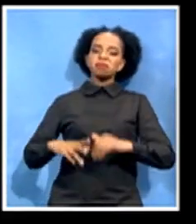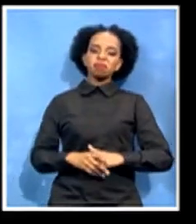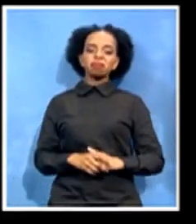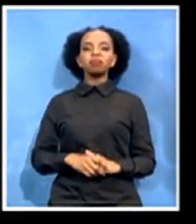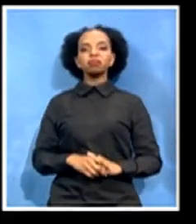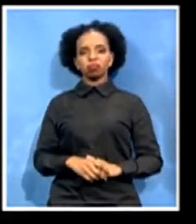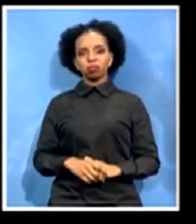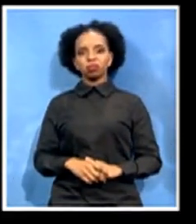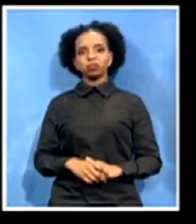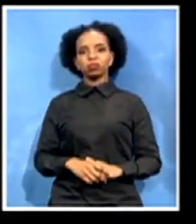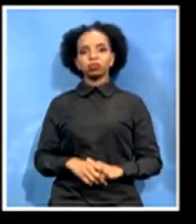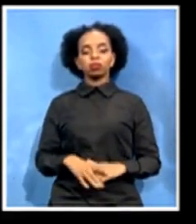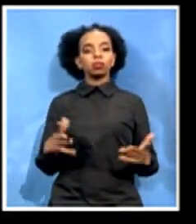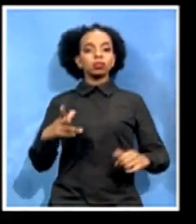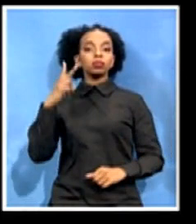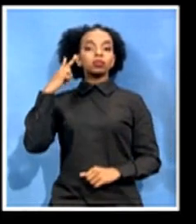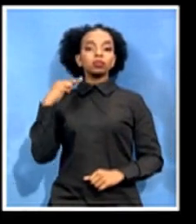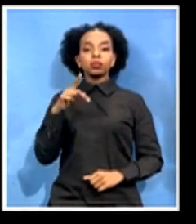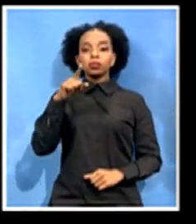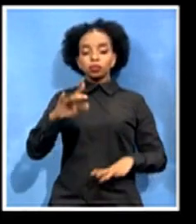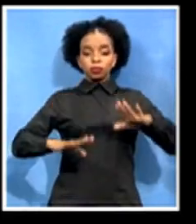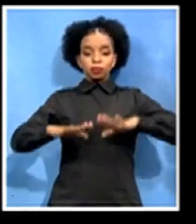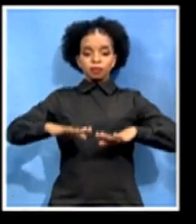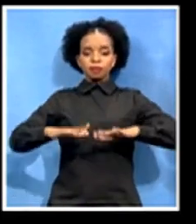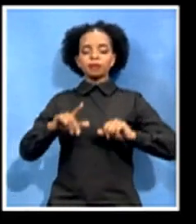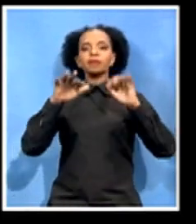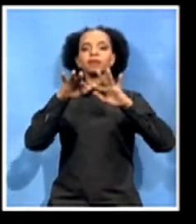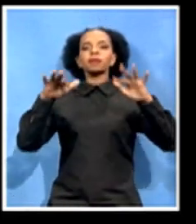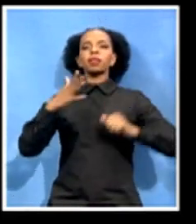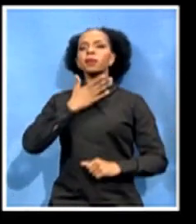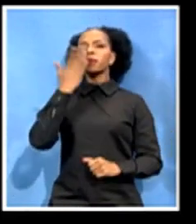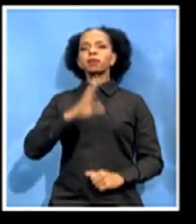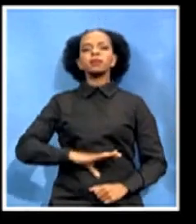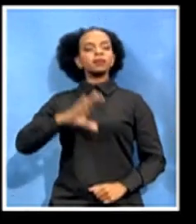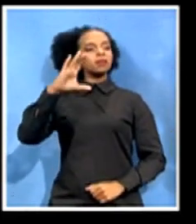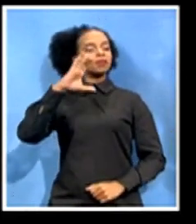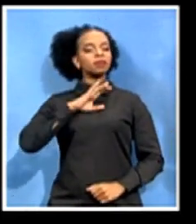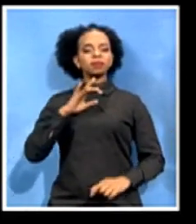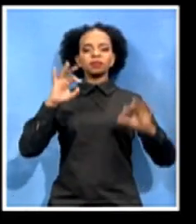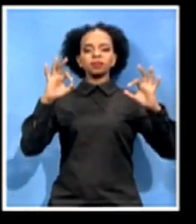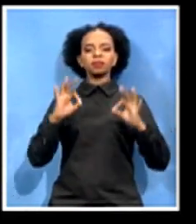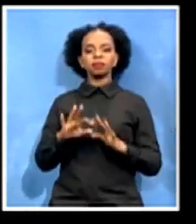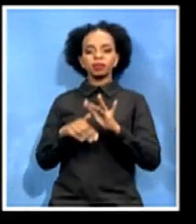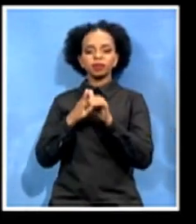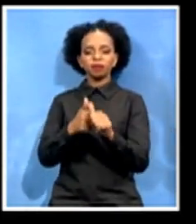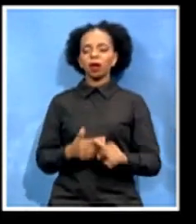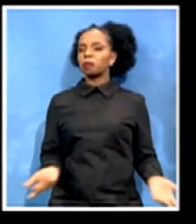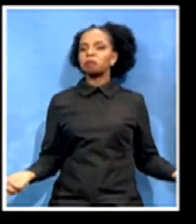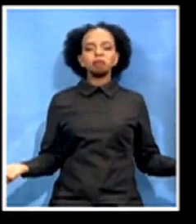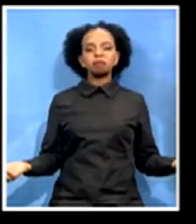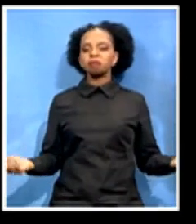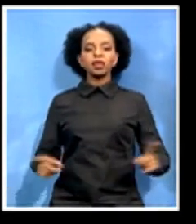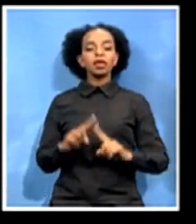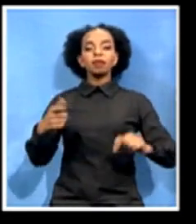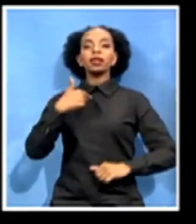The people didn't have courage to follow him. But I think the mood in the country, all across the